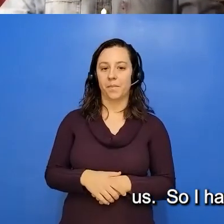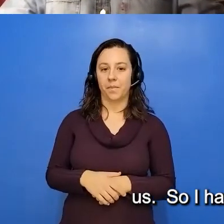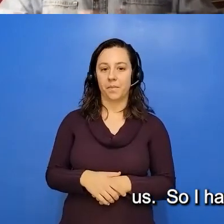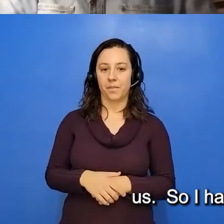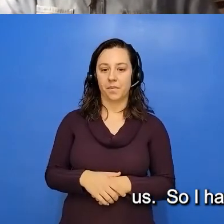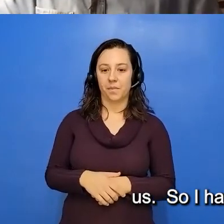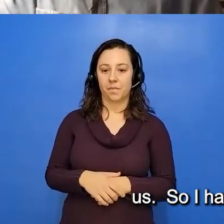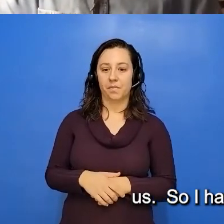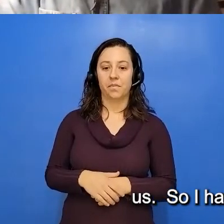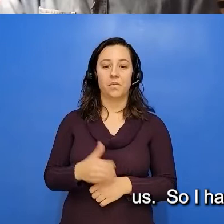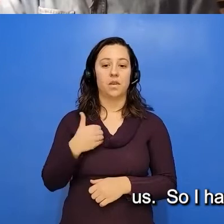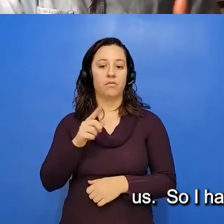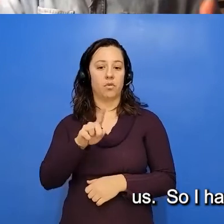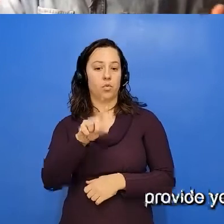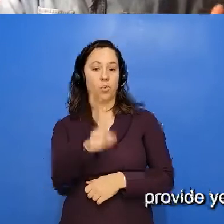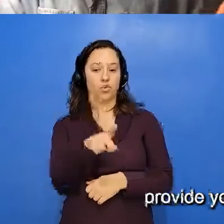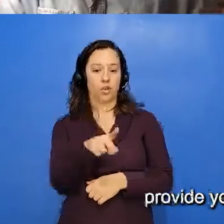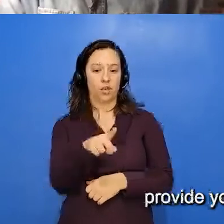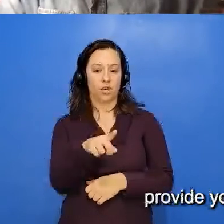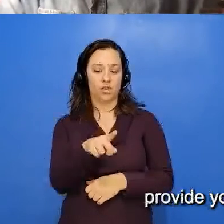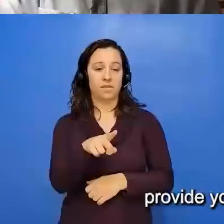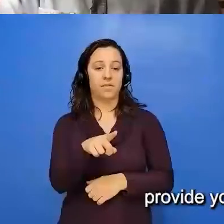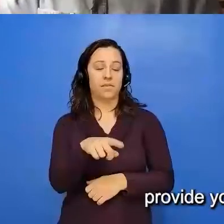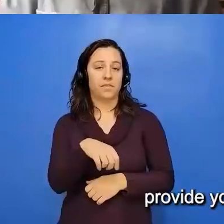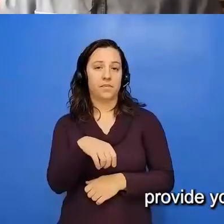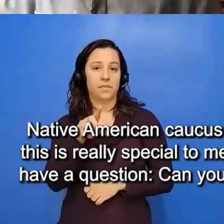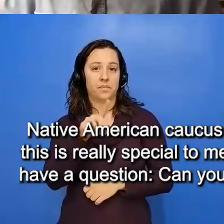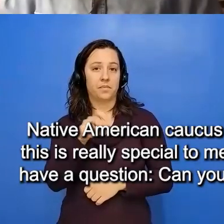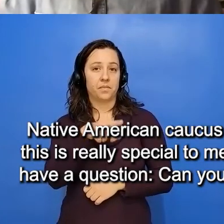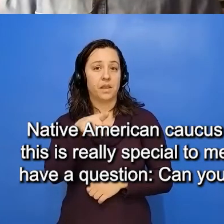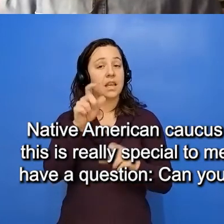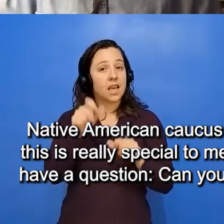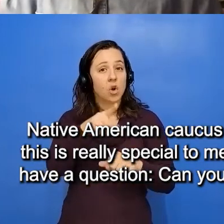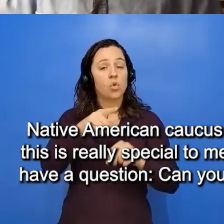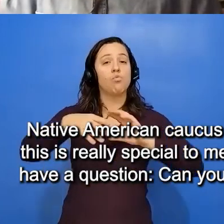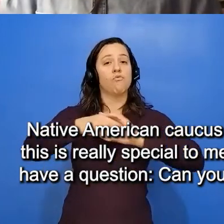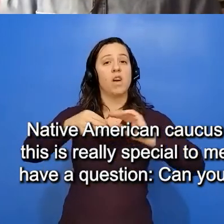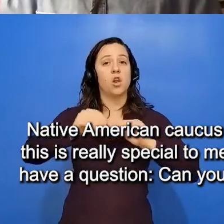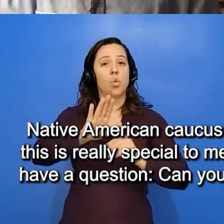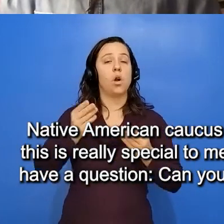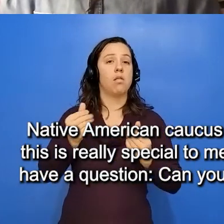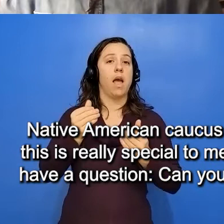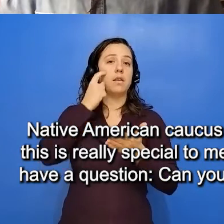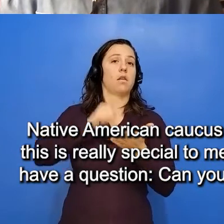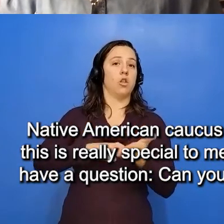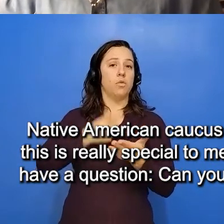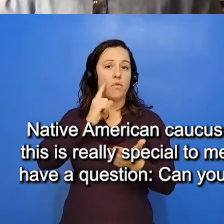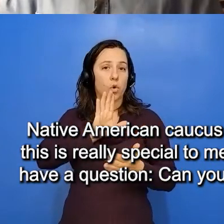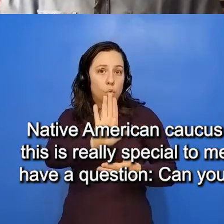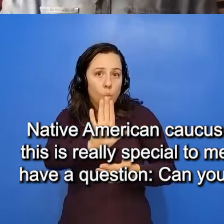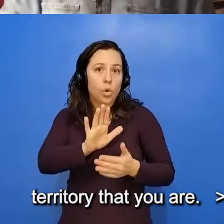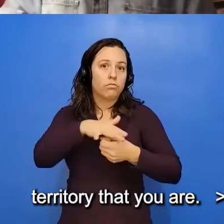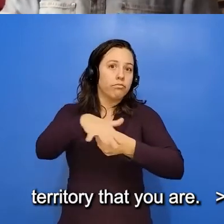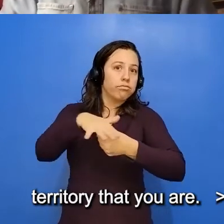I have a question. Can you also provide your land acknowledgement for the Native territory that you are on